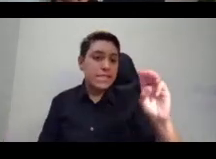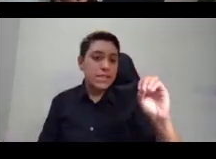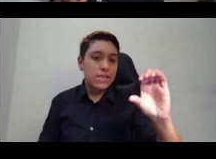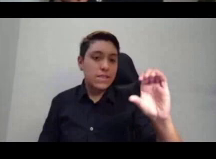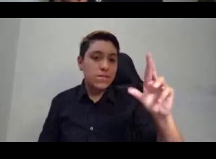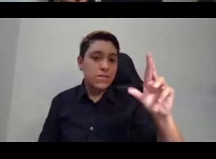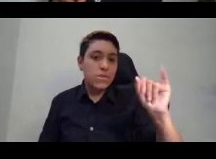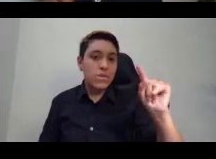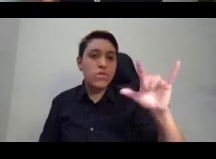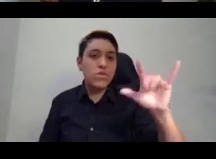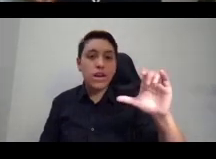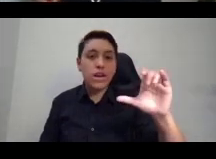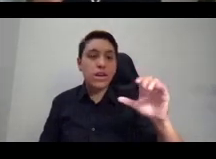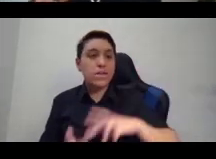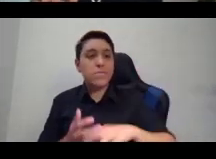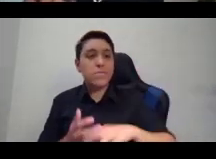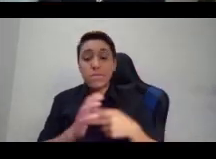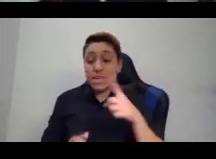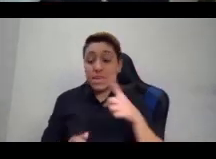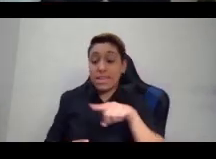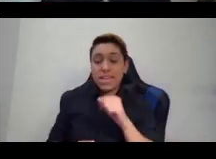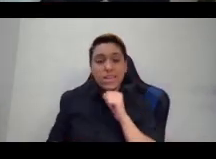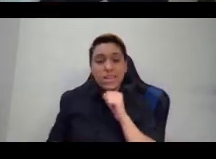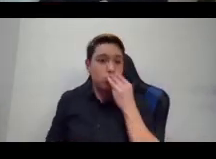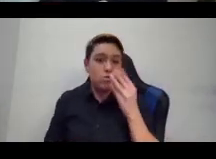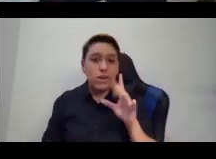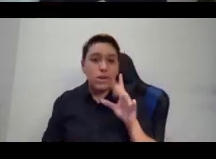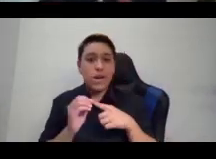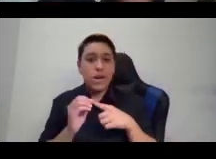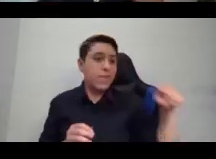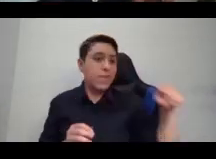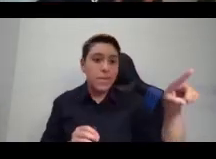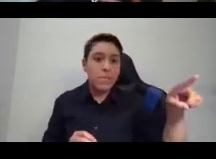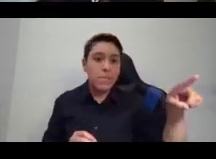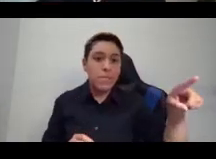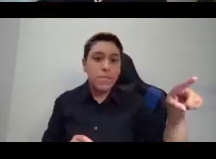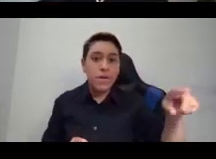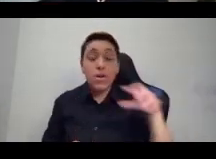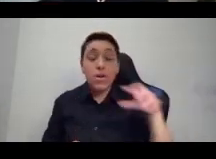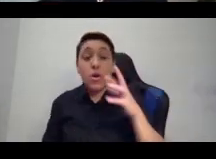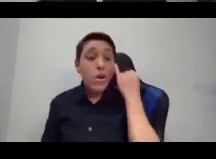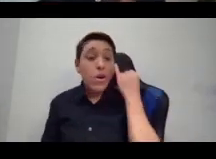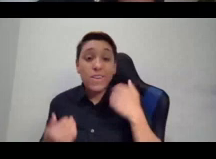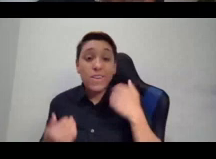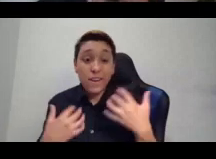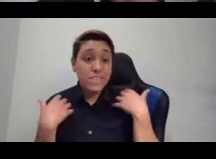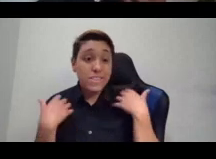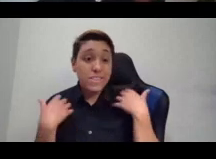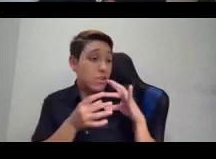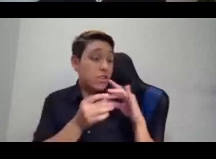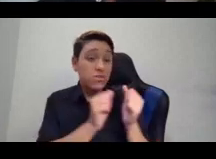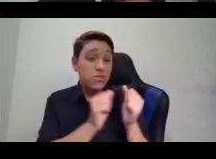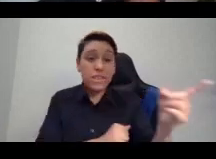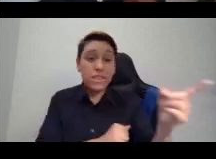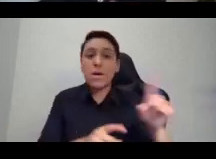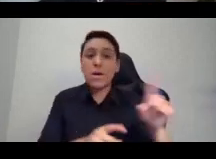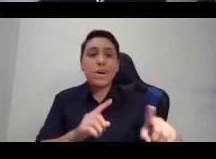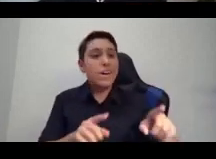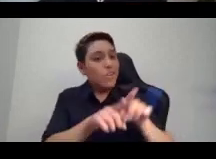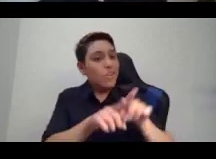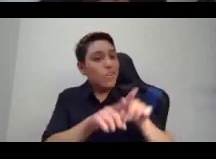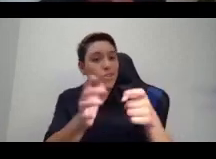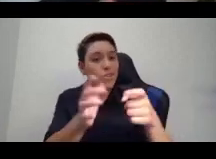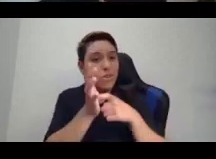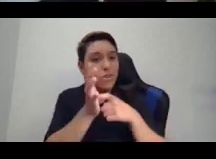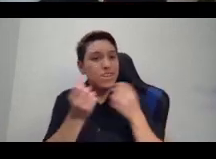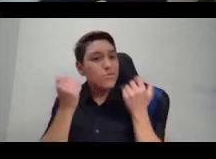in a healthy relationship with those people requires so much control over how they think,